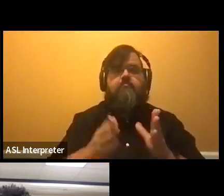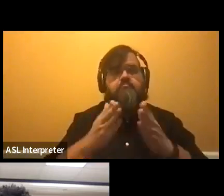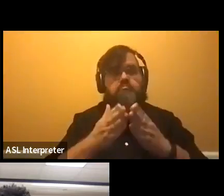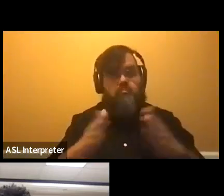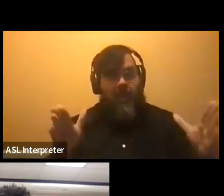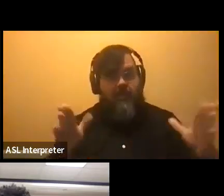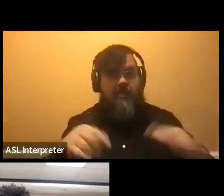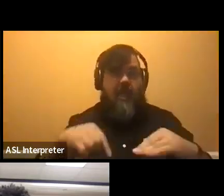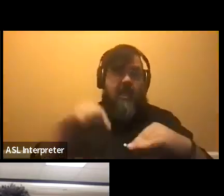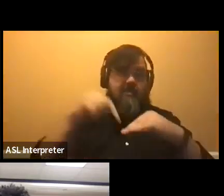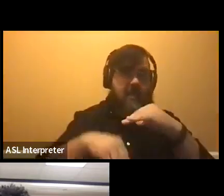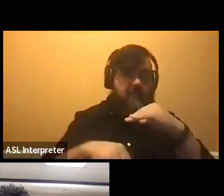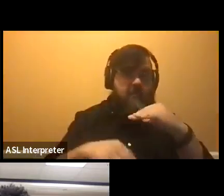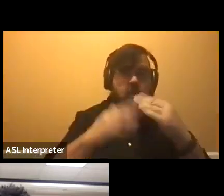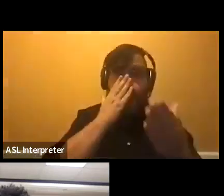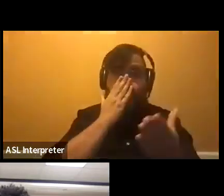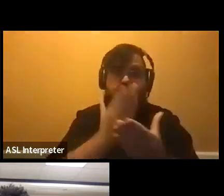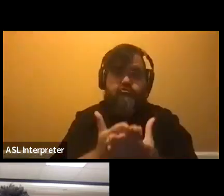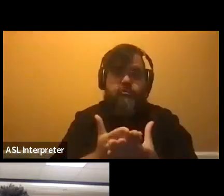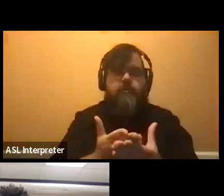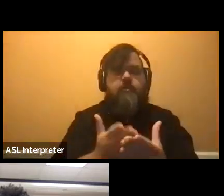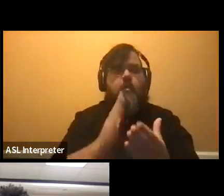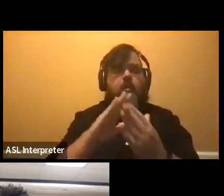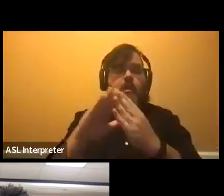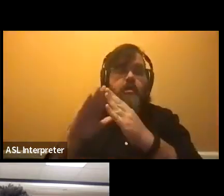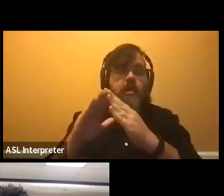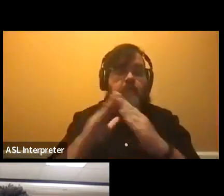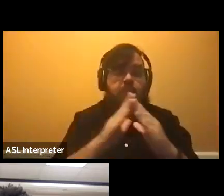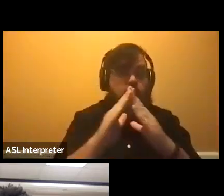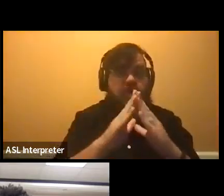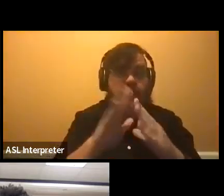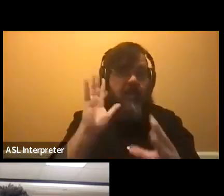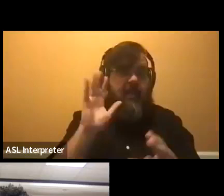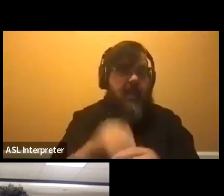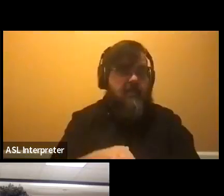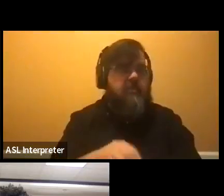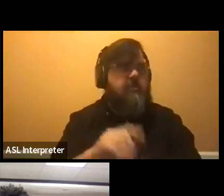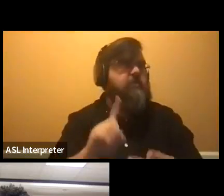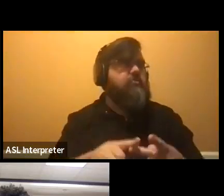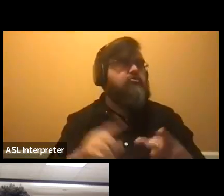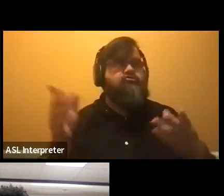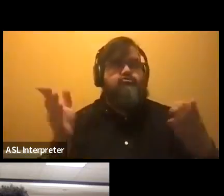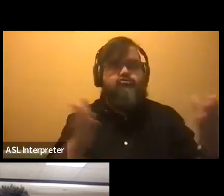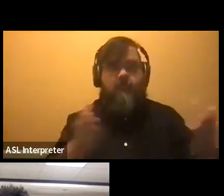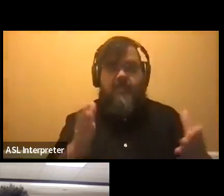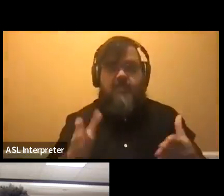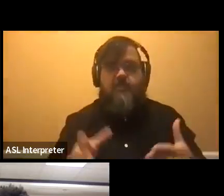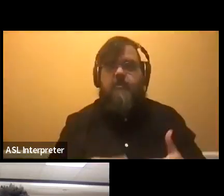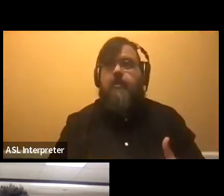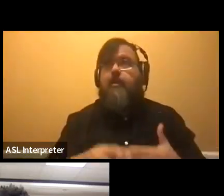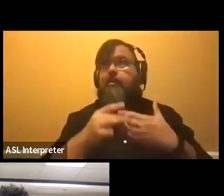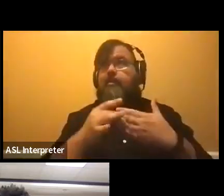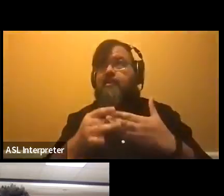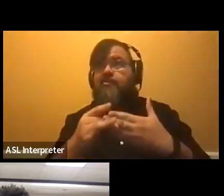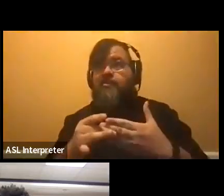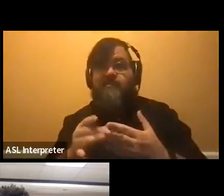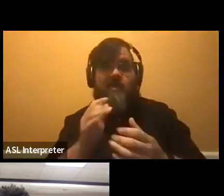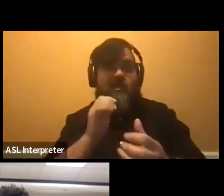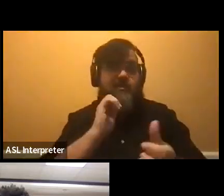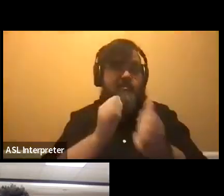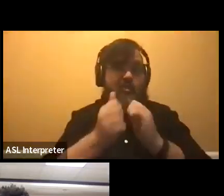categories that you talked about with community engagement, service, leadership, sports, languages,